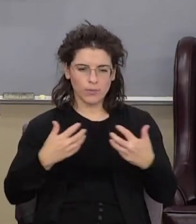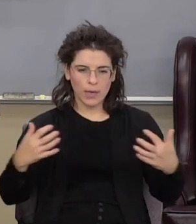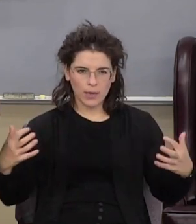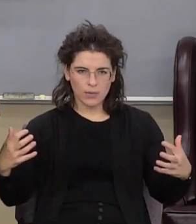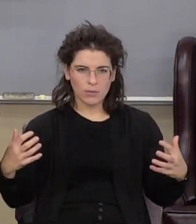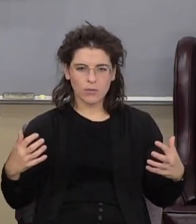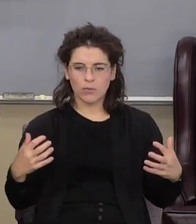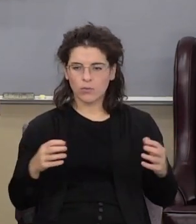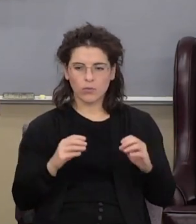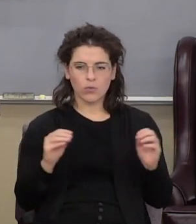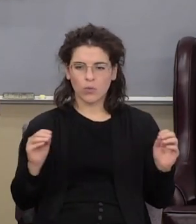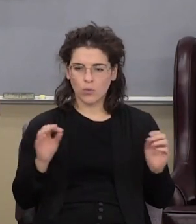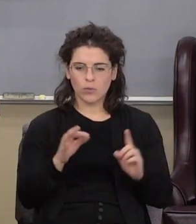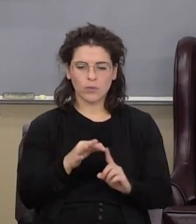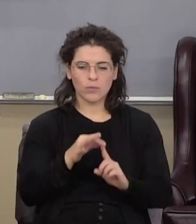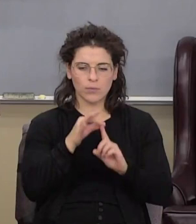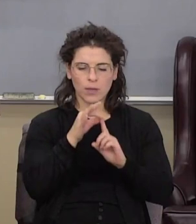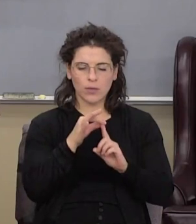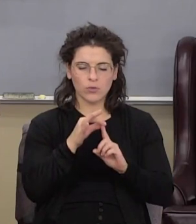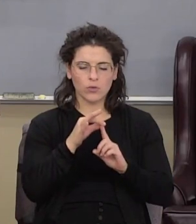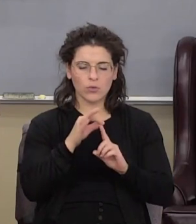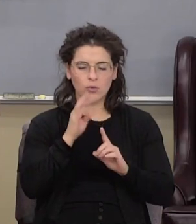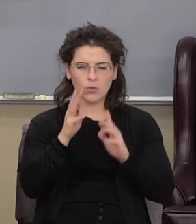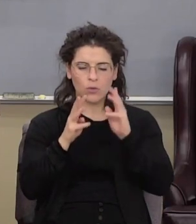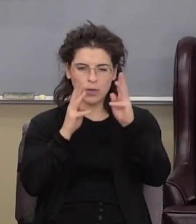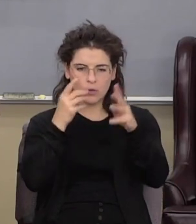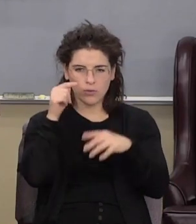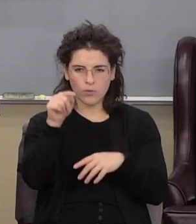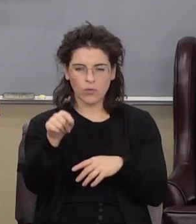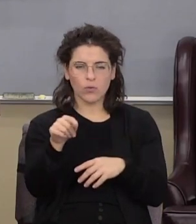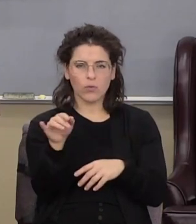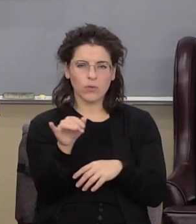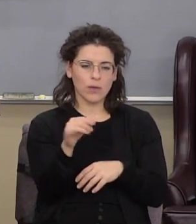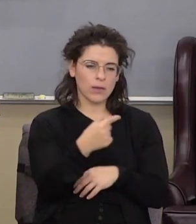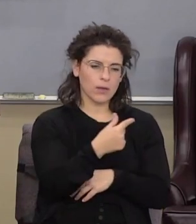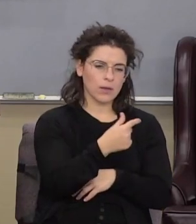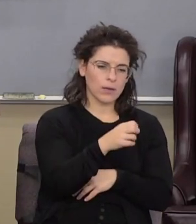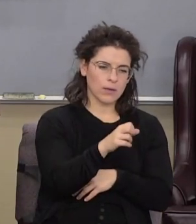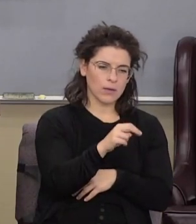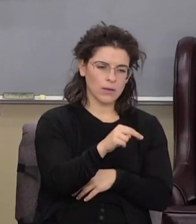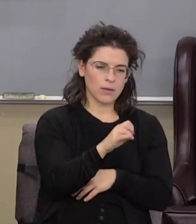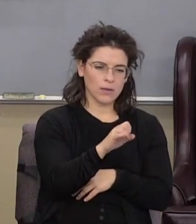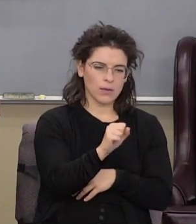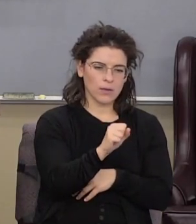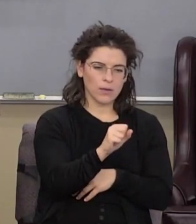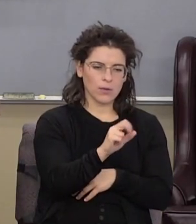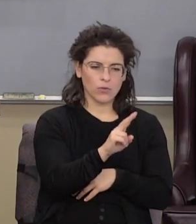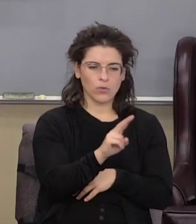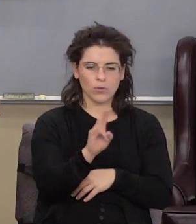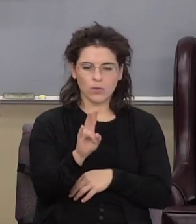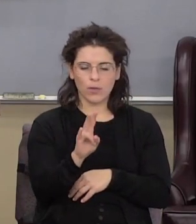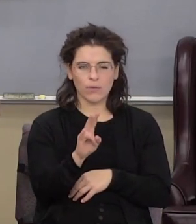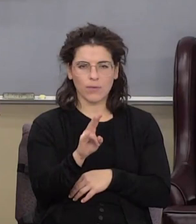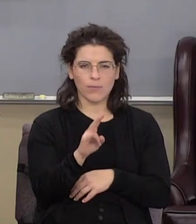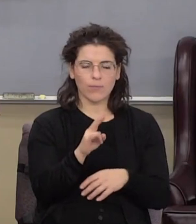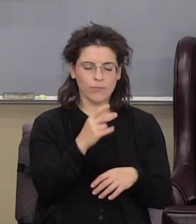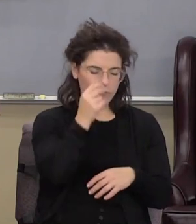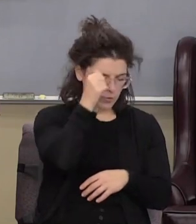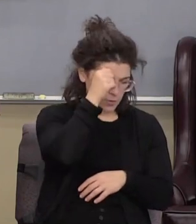there was no special act of divine creation for you like it was in Genesis 2 verse 7 for Adam for mankind